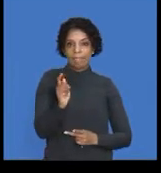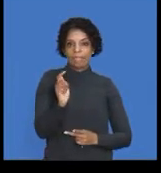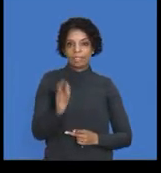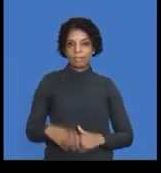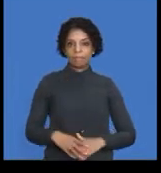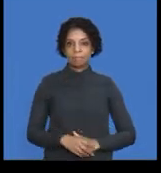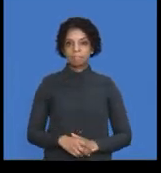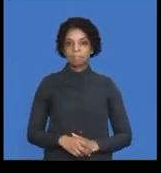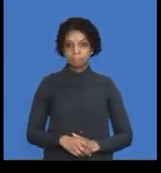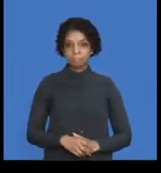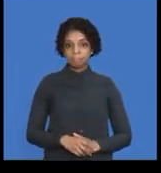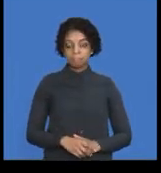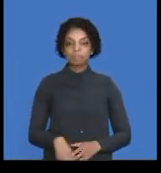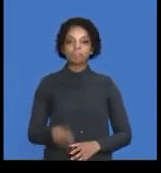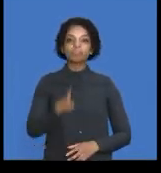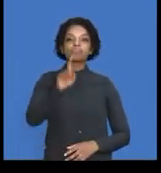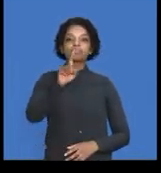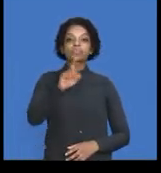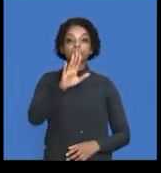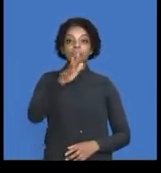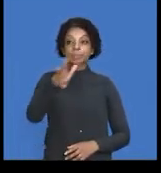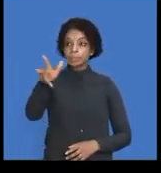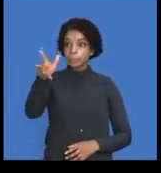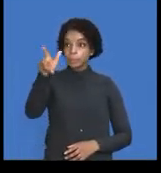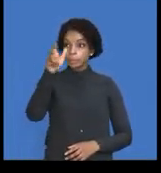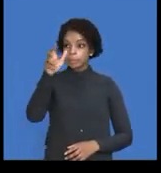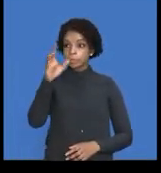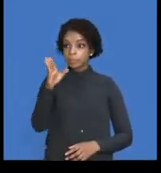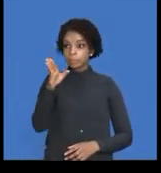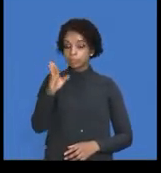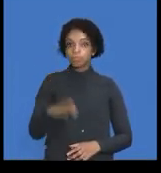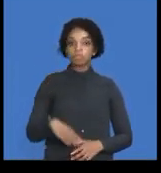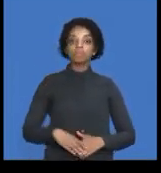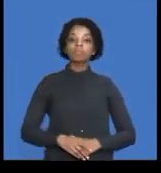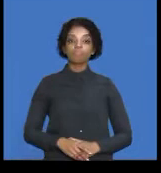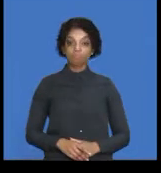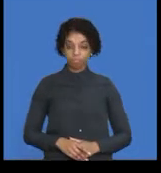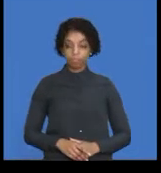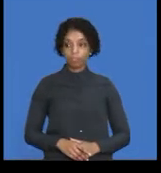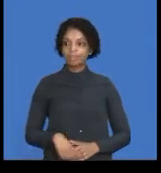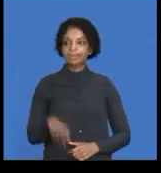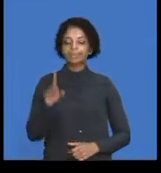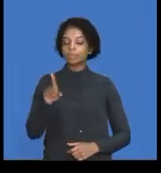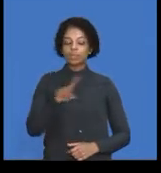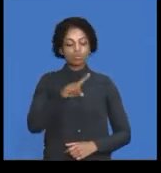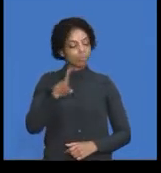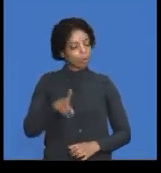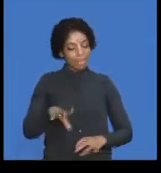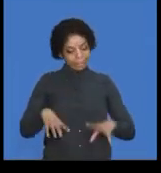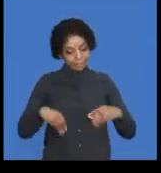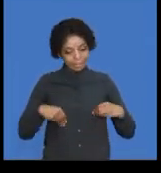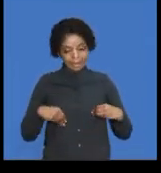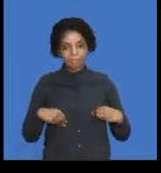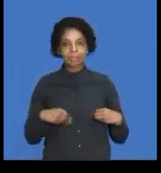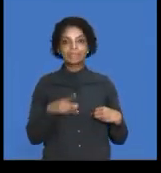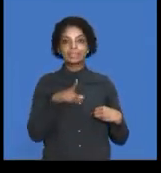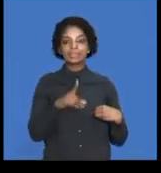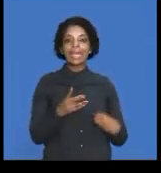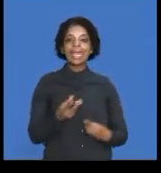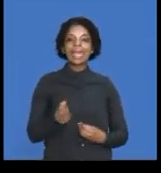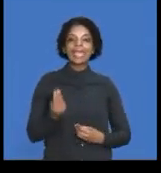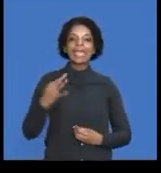You will also notice on this particular slide, we're saying, do not accept incomes and